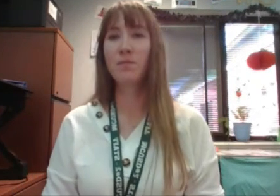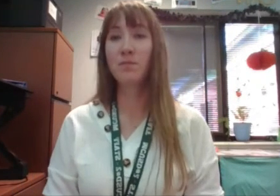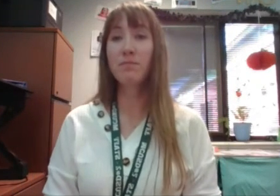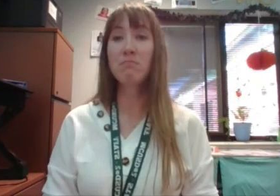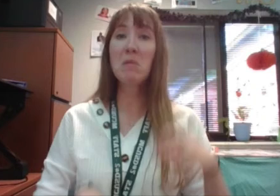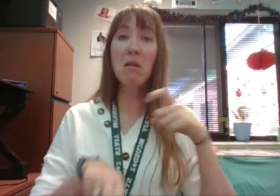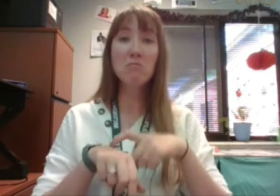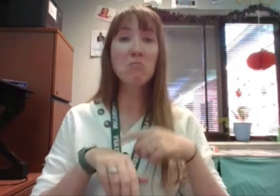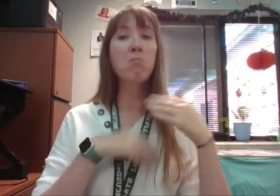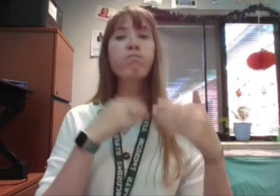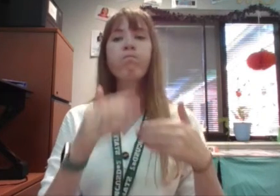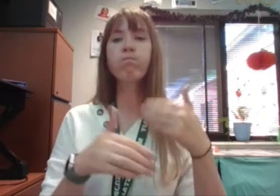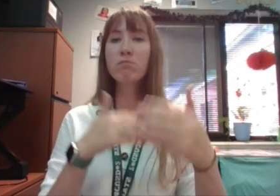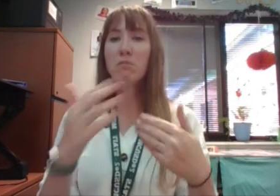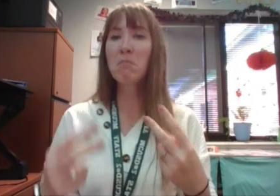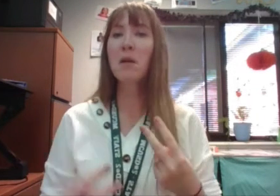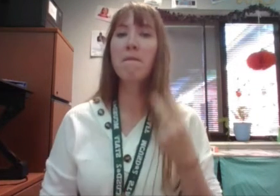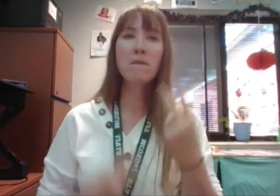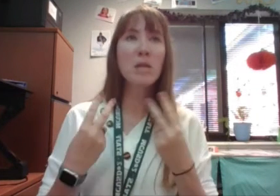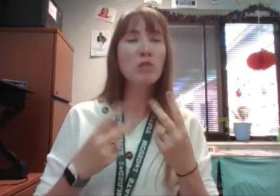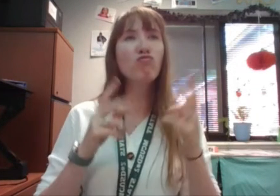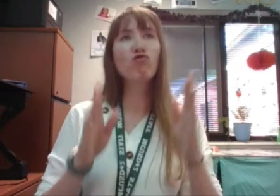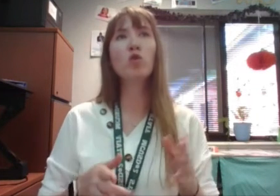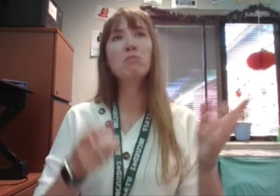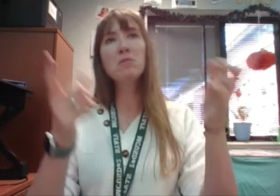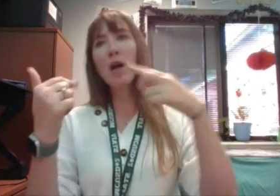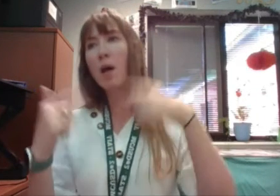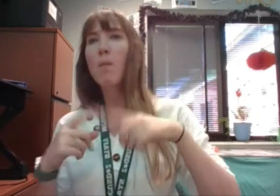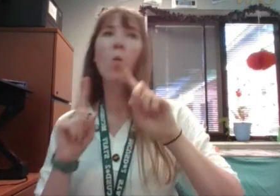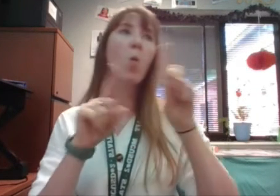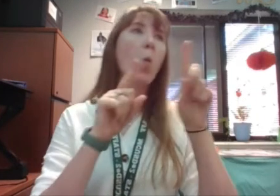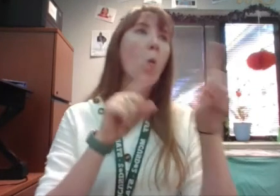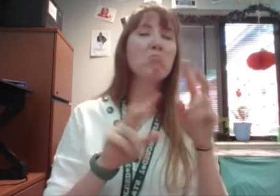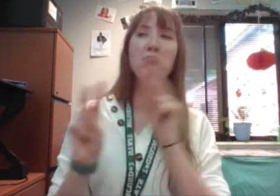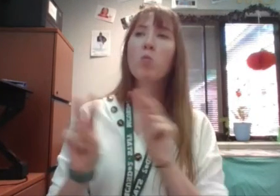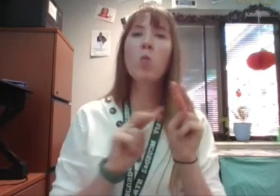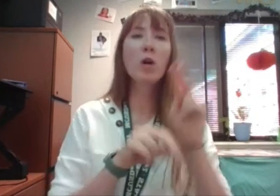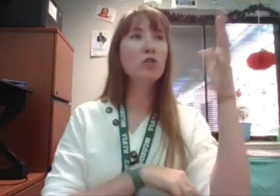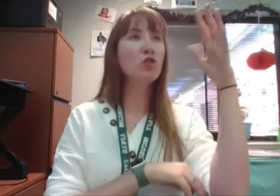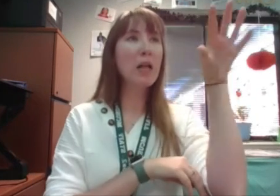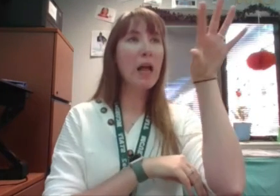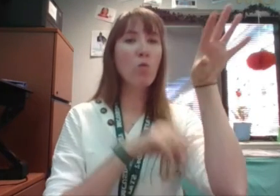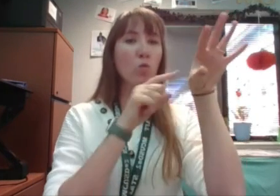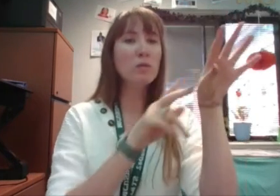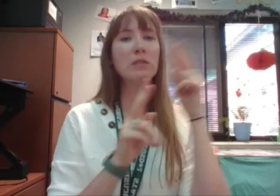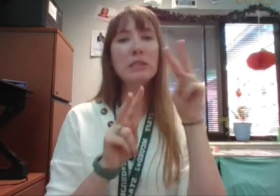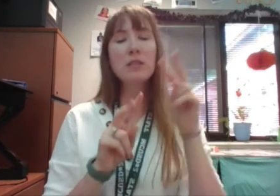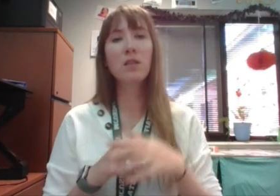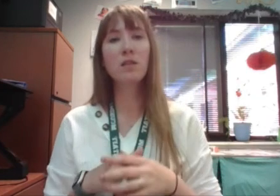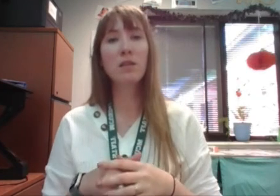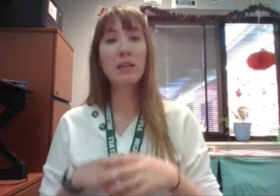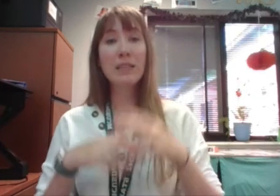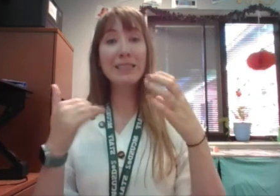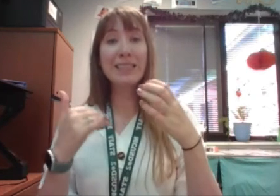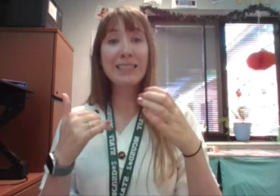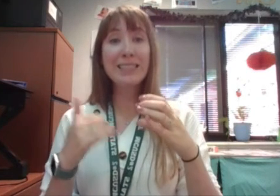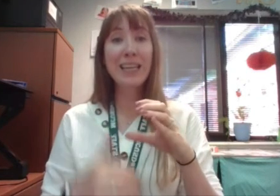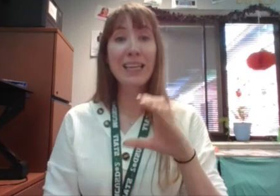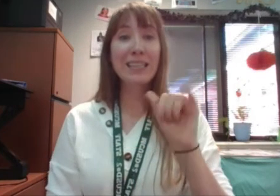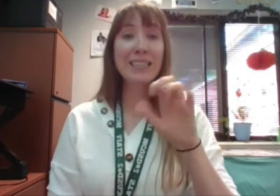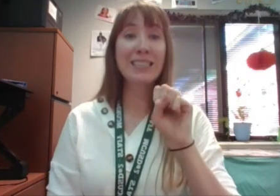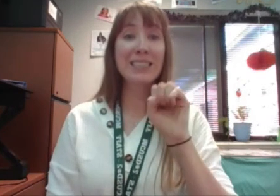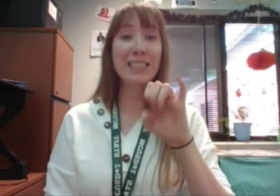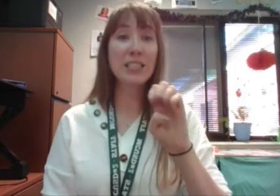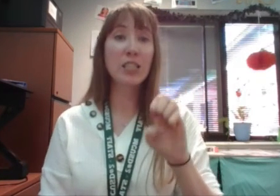Time passes. Visitors come and go. Today, Sissy Curry, a niece to Ms. Maggie, has come for a